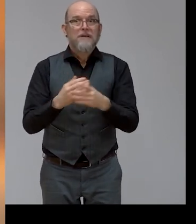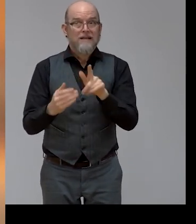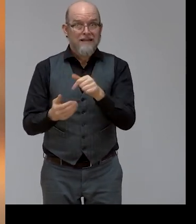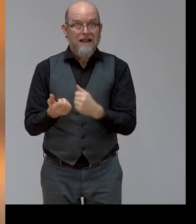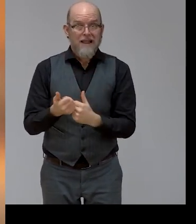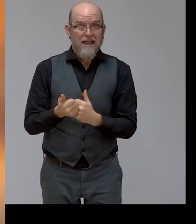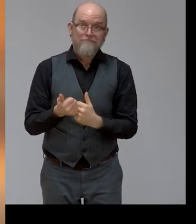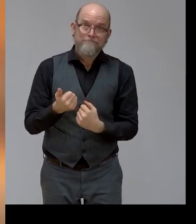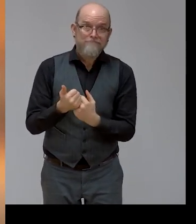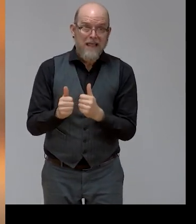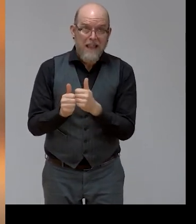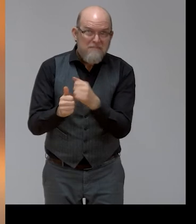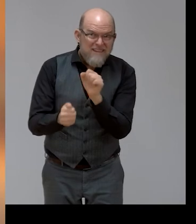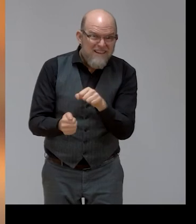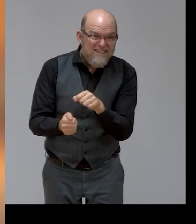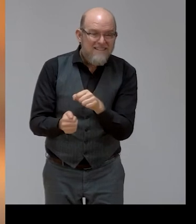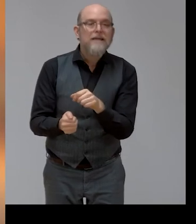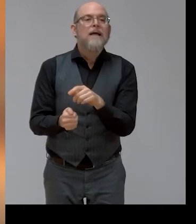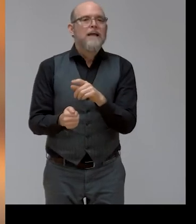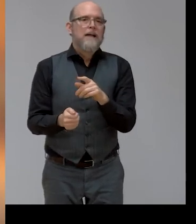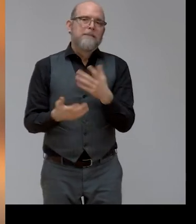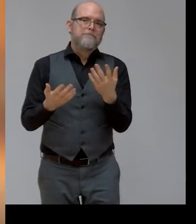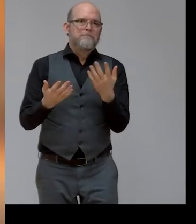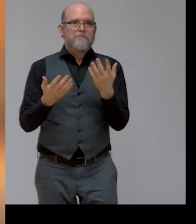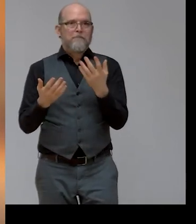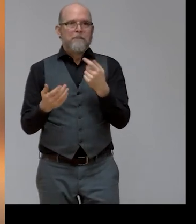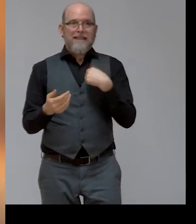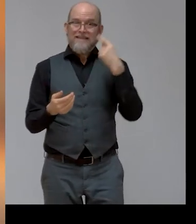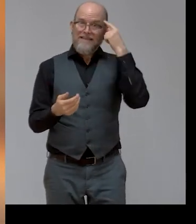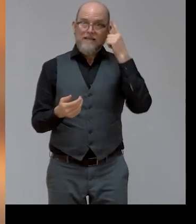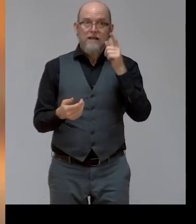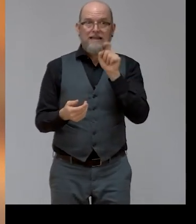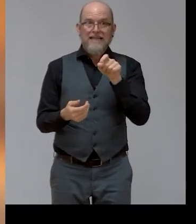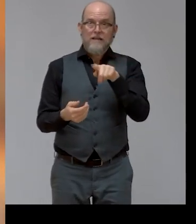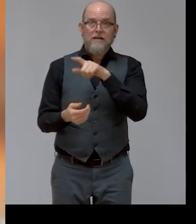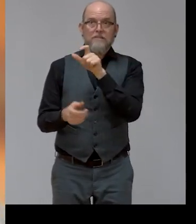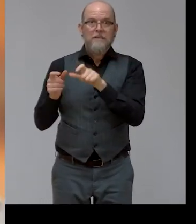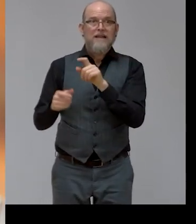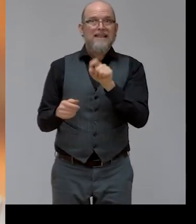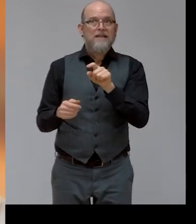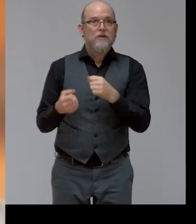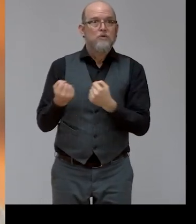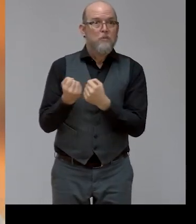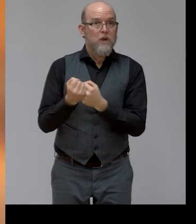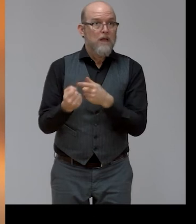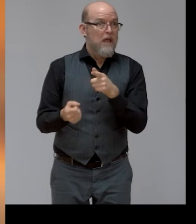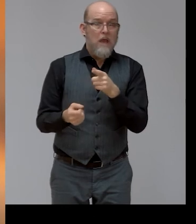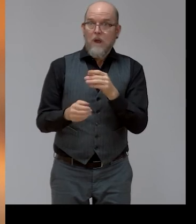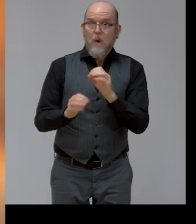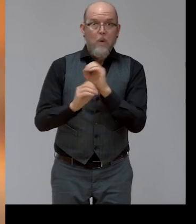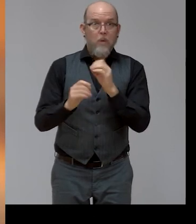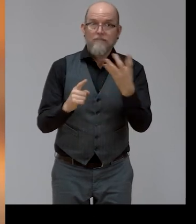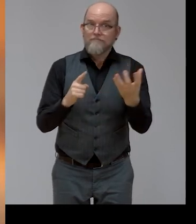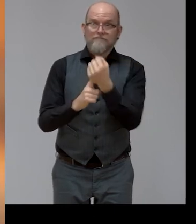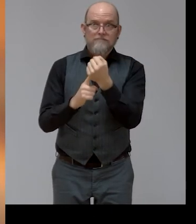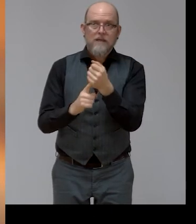for those with support needs, it fails. Thank This morning, I